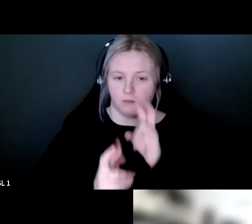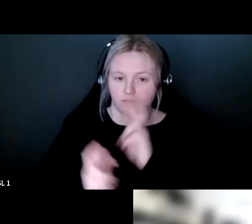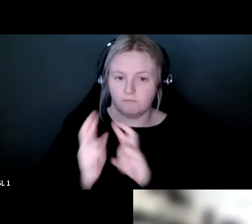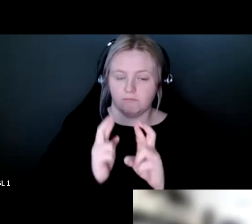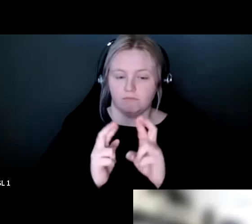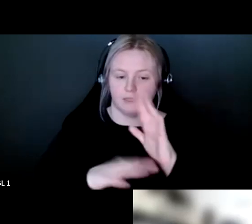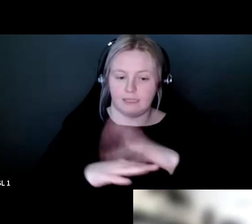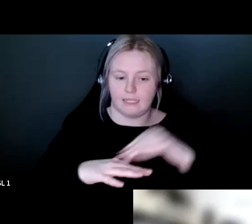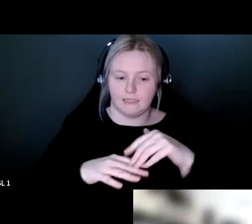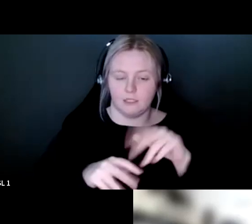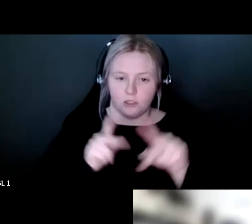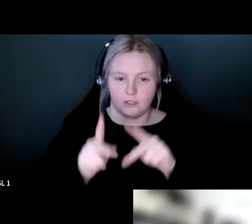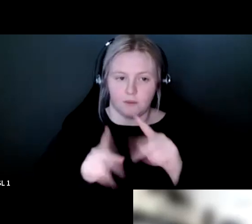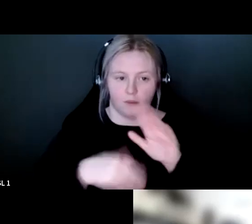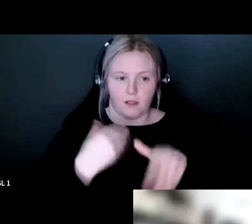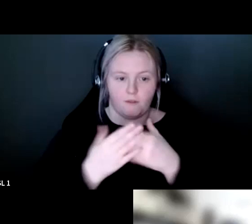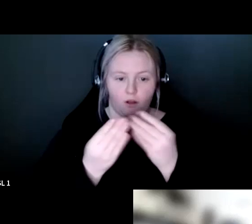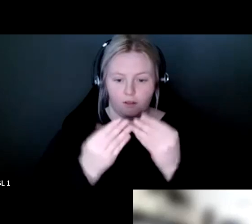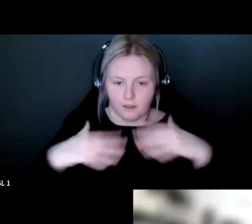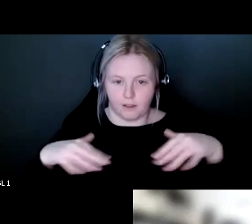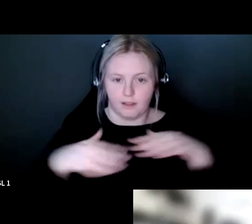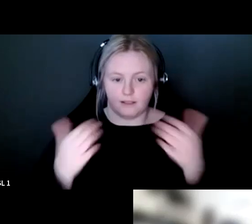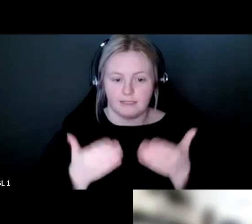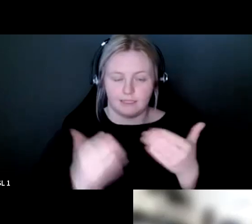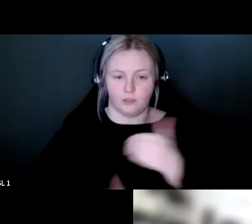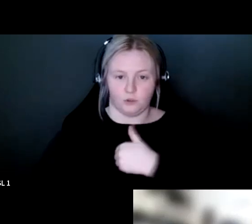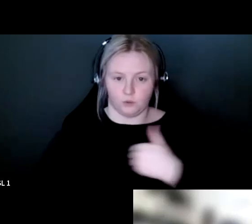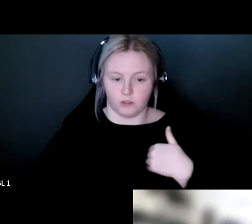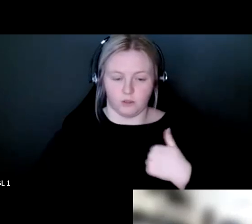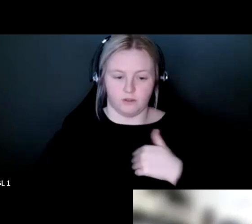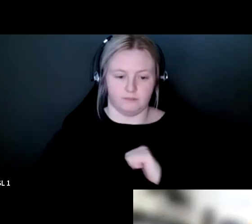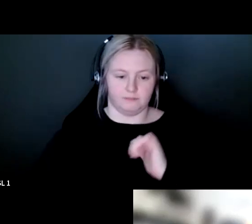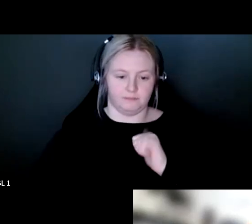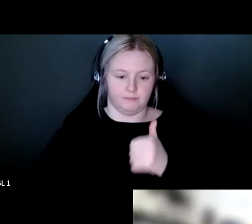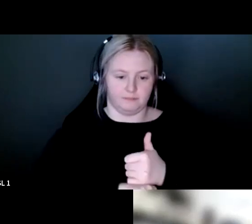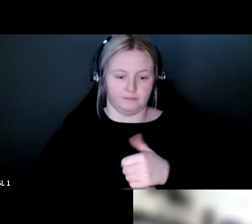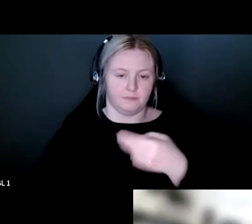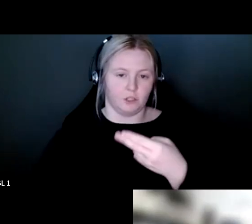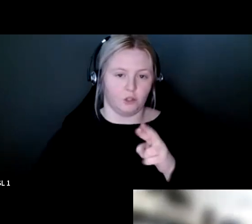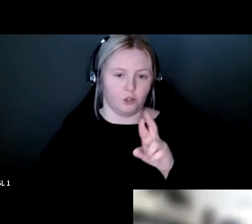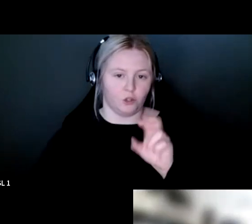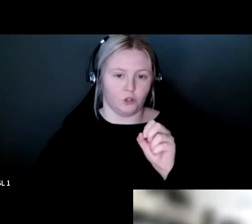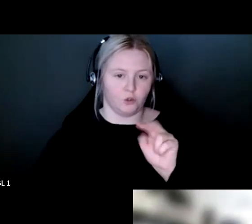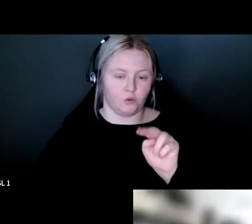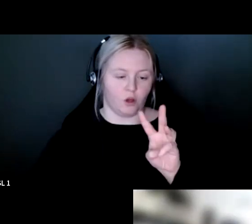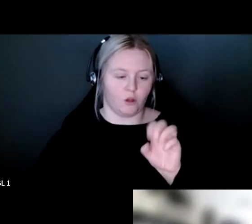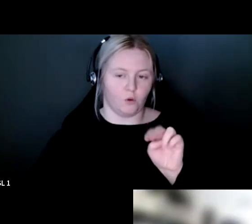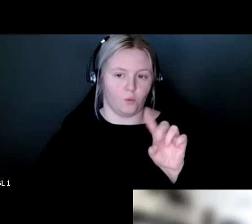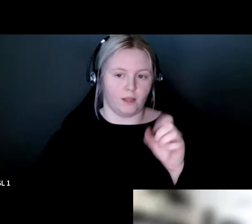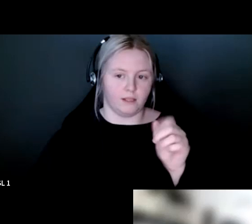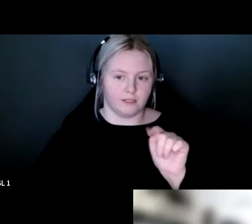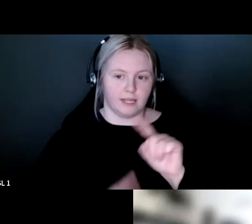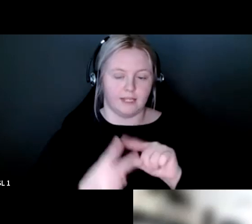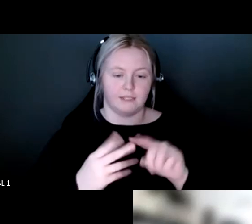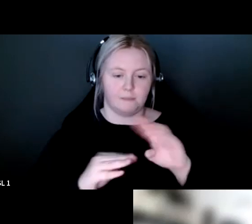of all the lands that we are on today. Here in Toronto, I am on the traditional land of the Huron-Wendat, the Seneca, and the Mississaugas of the